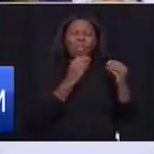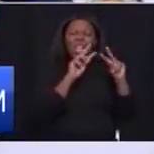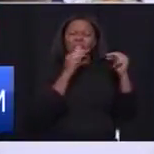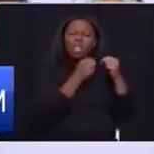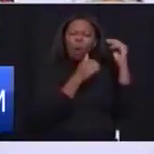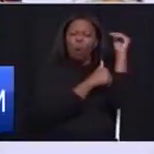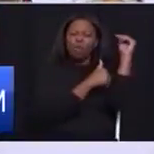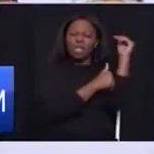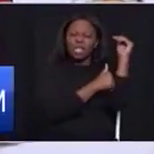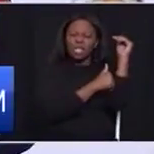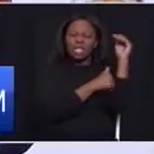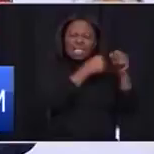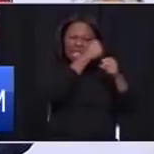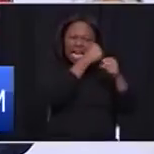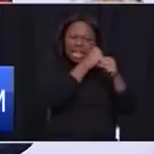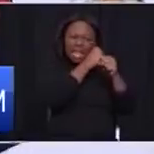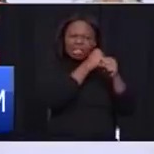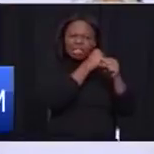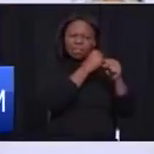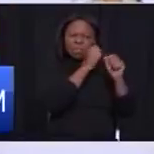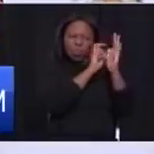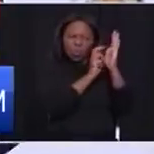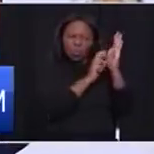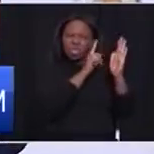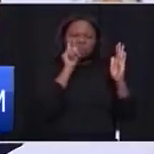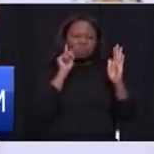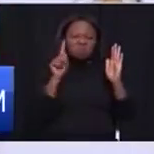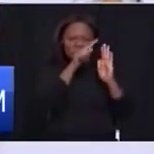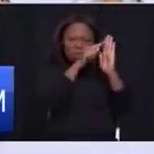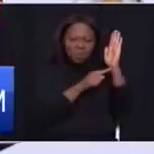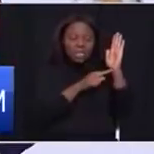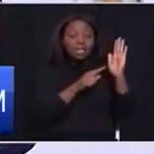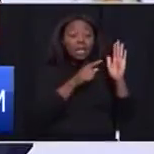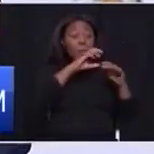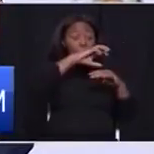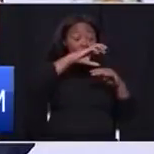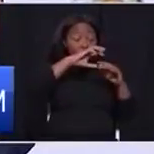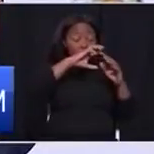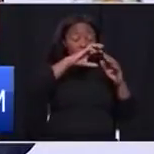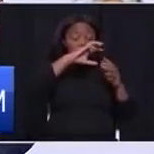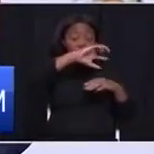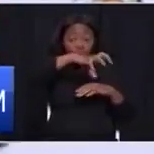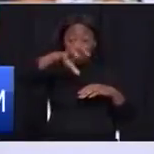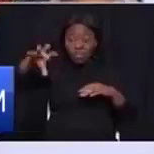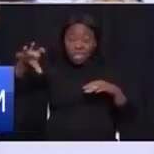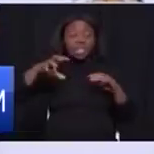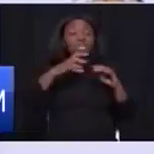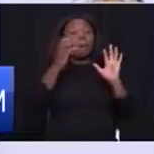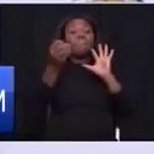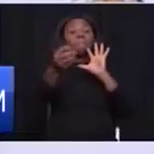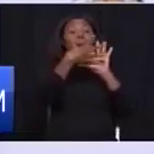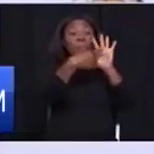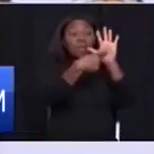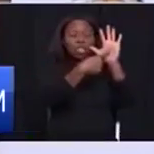Standards Compliance. But I want in the province, every six months, you must publish a report that says, this